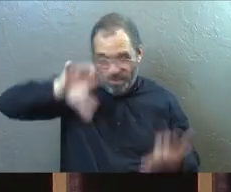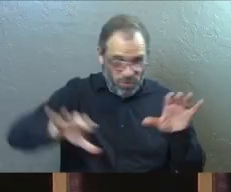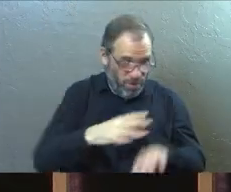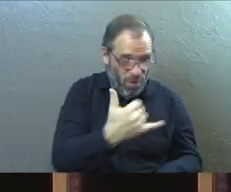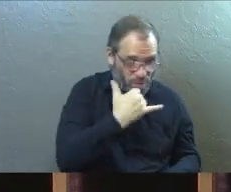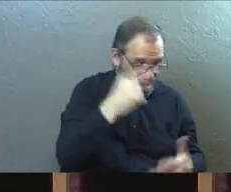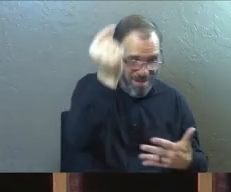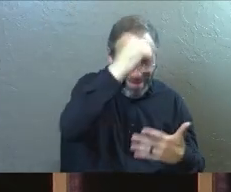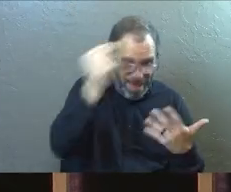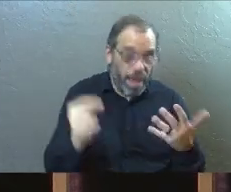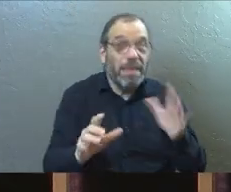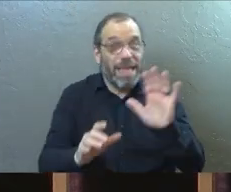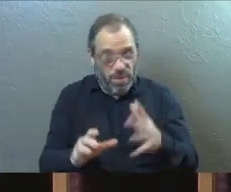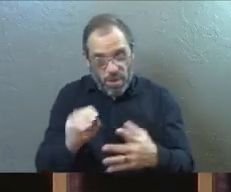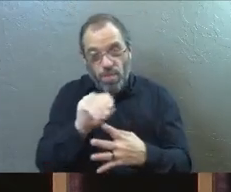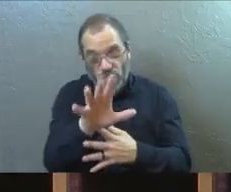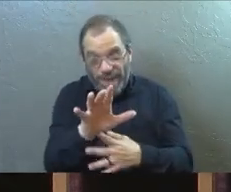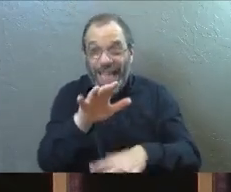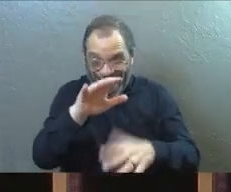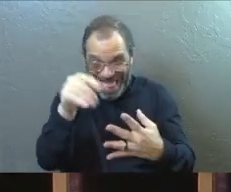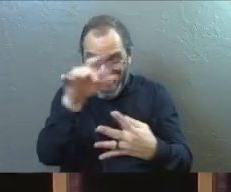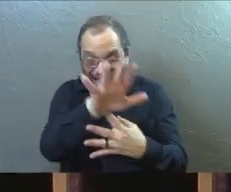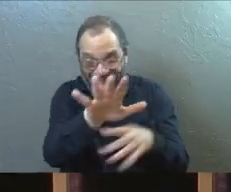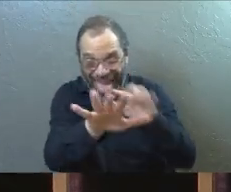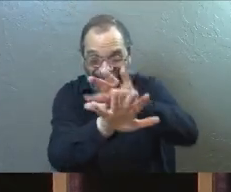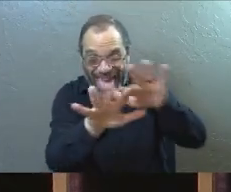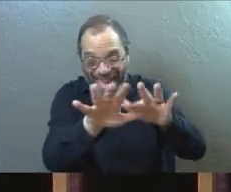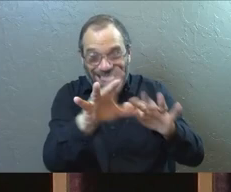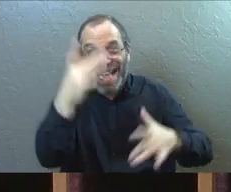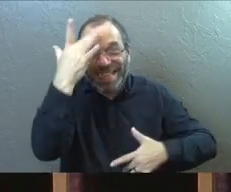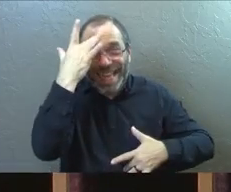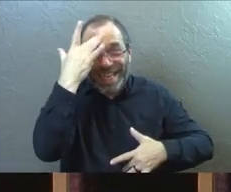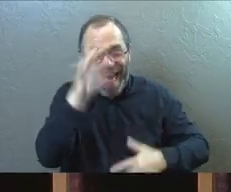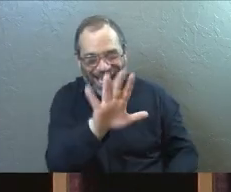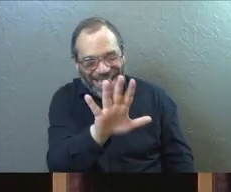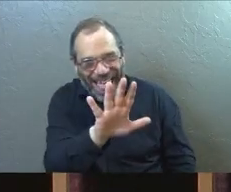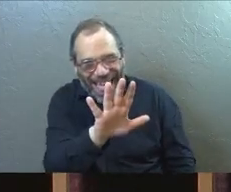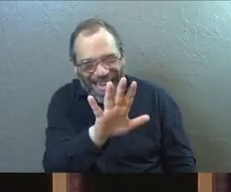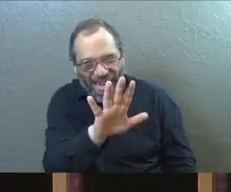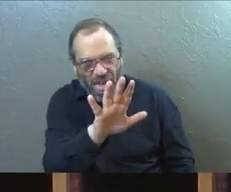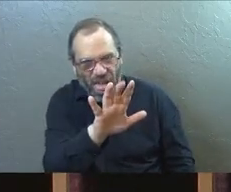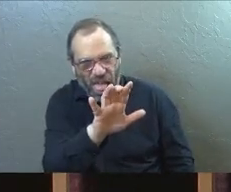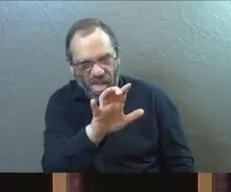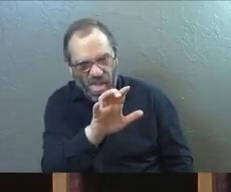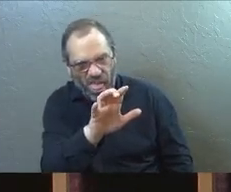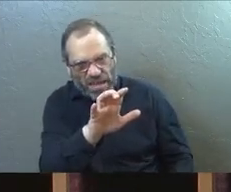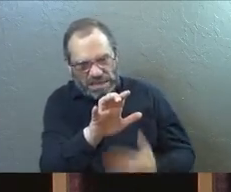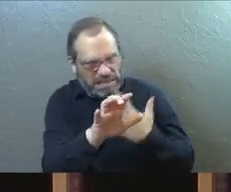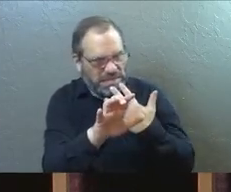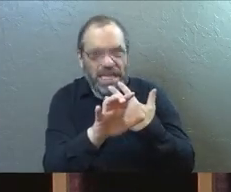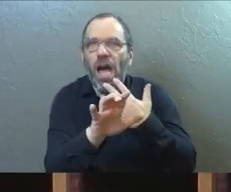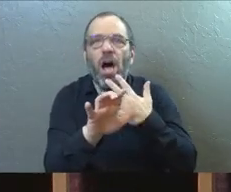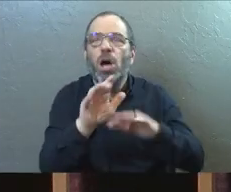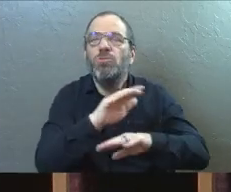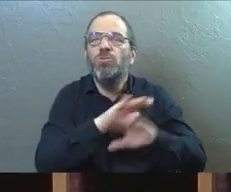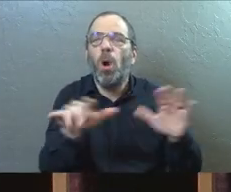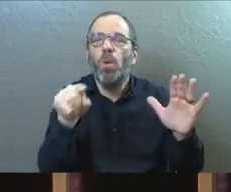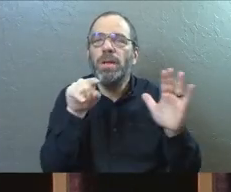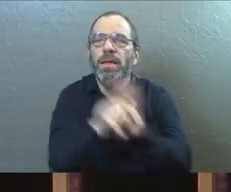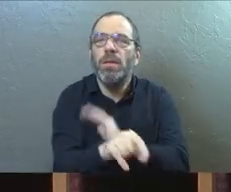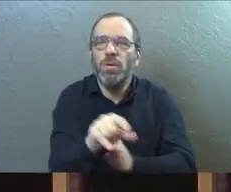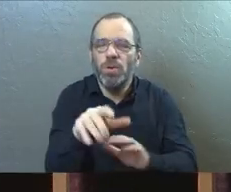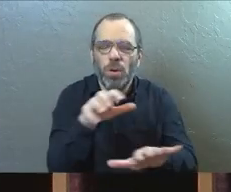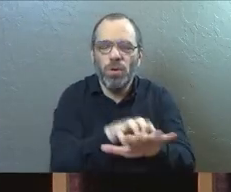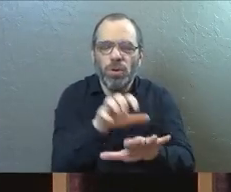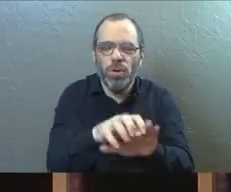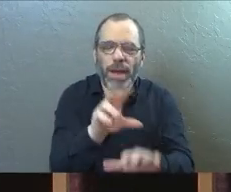things. And there are branches on there that are kind of diseased. I started to look and was horrified at what I saw. So don't kill your grapevines at